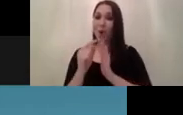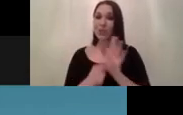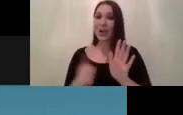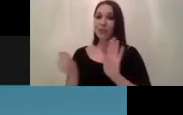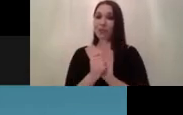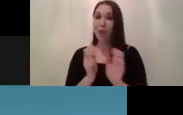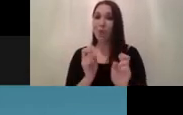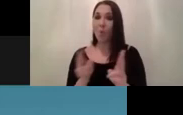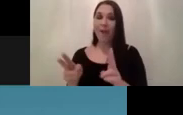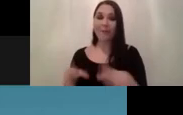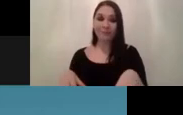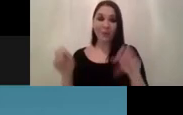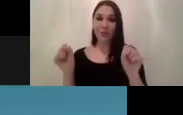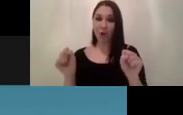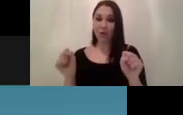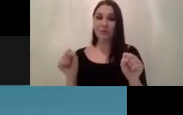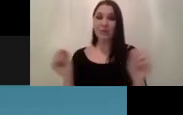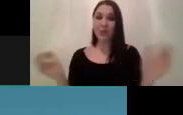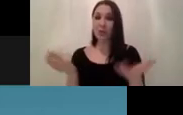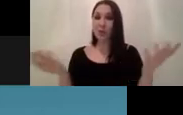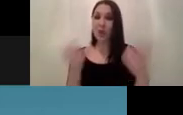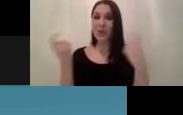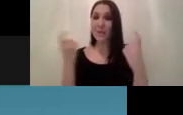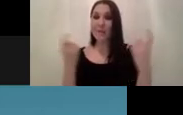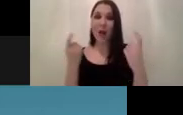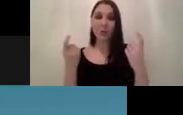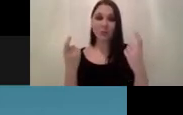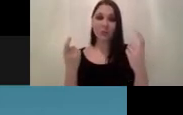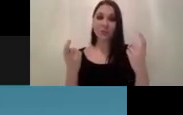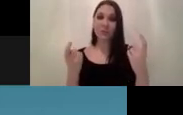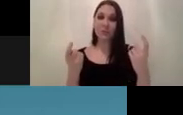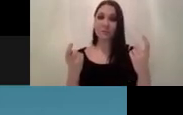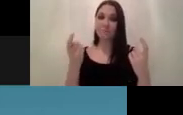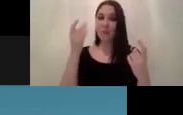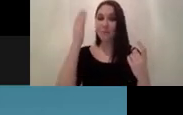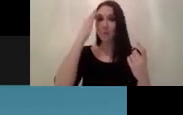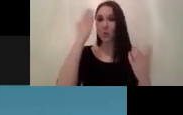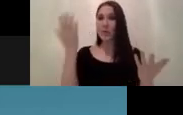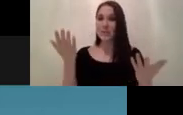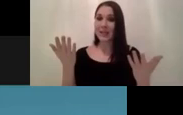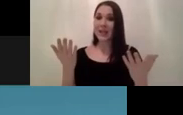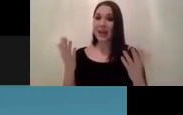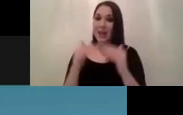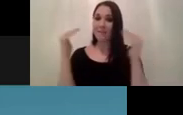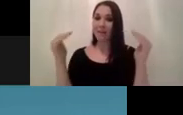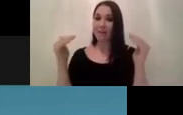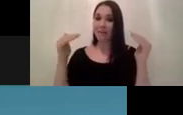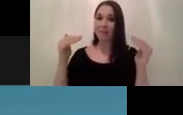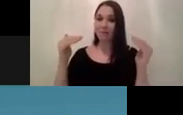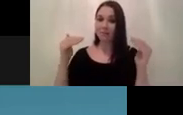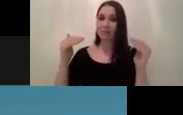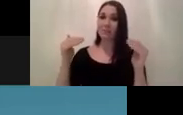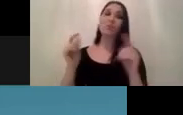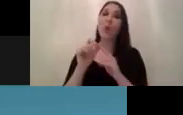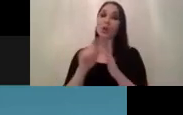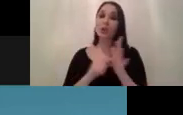um i also encourage you to think about the ai maturity level of your organization before you start um for what projects